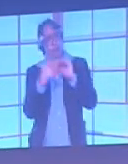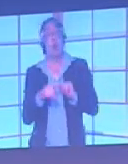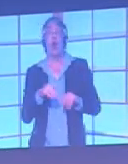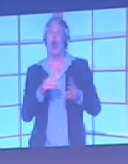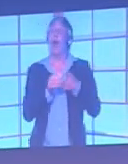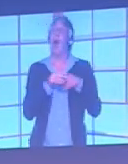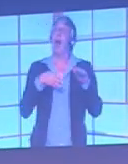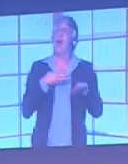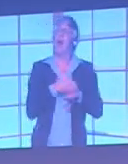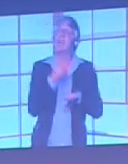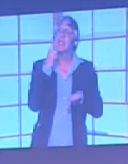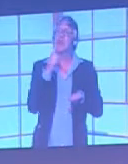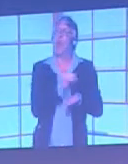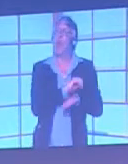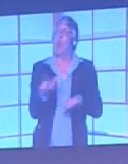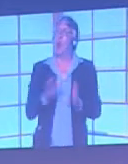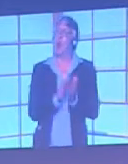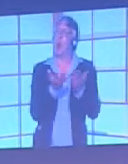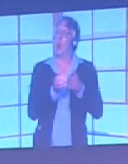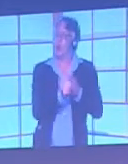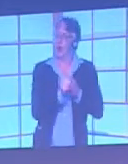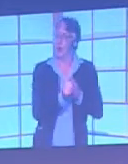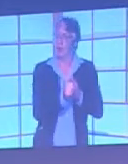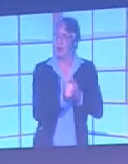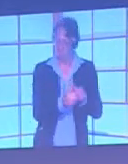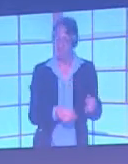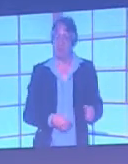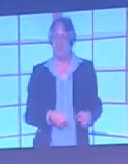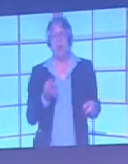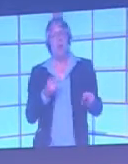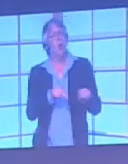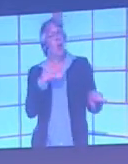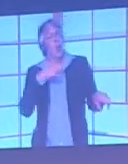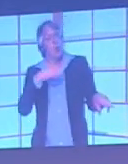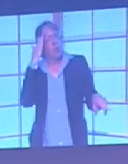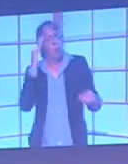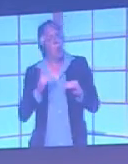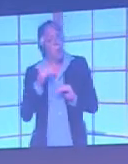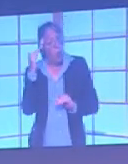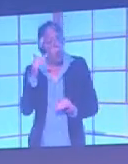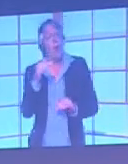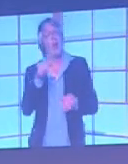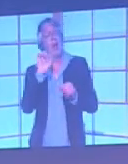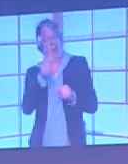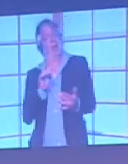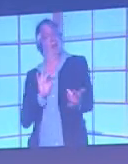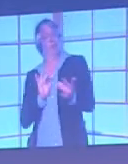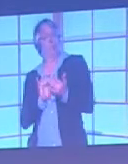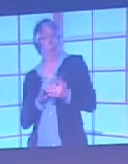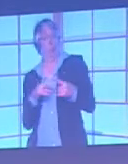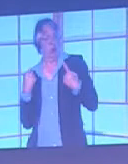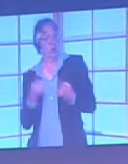guide, and if you want to know what actually means high colour contrast, we can give you guidance on what the ratios are.